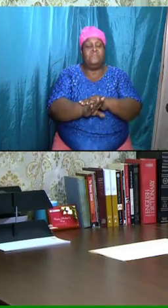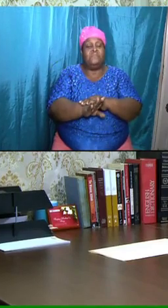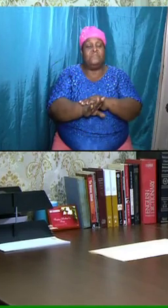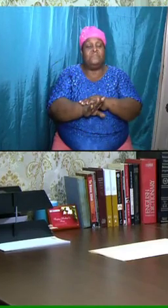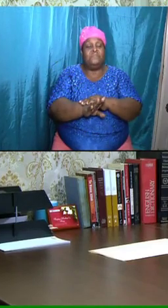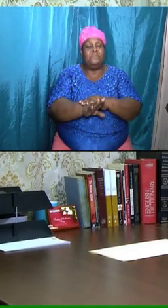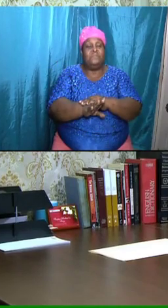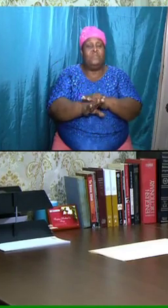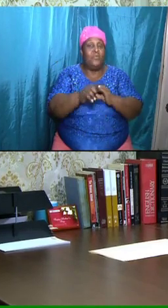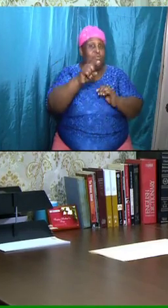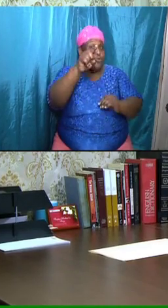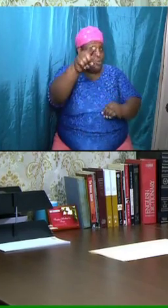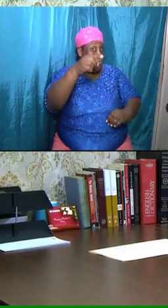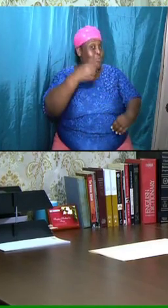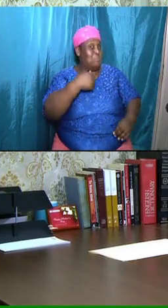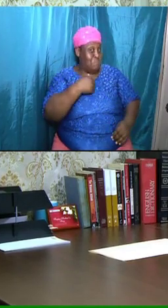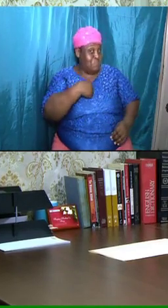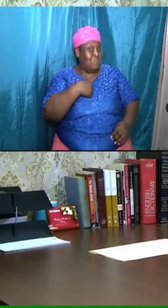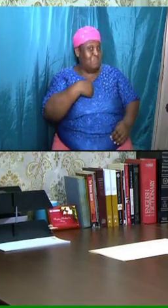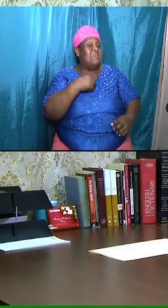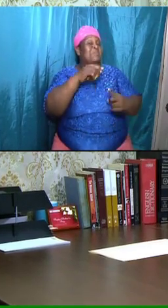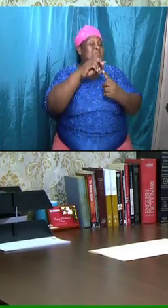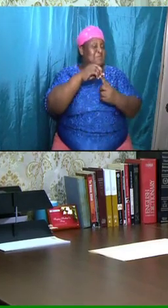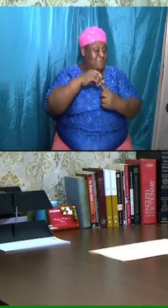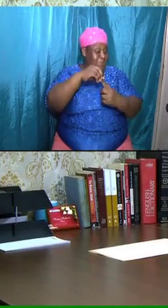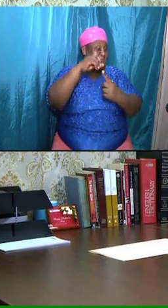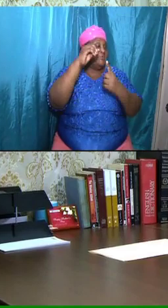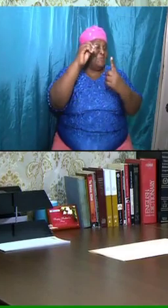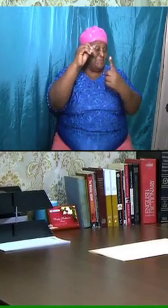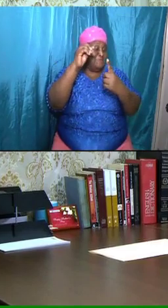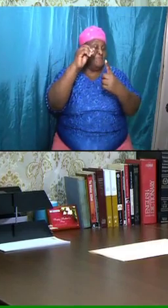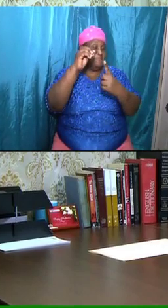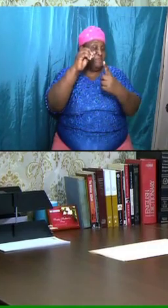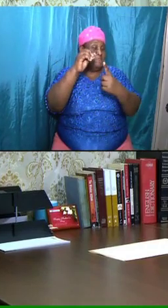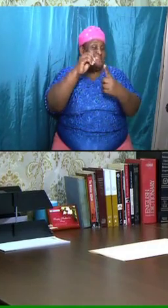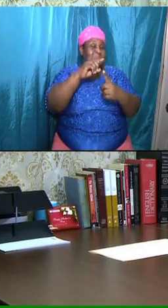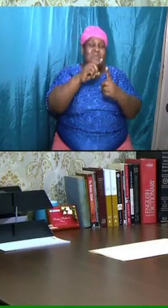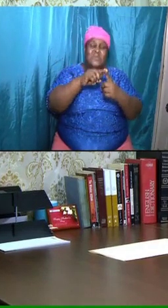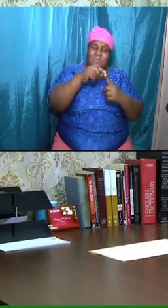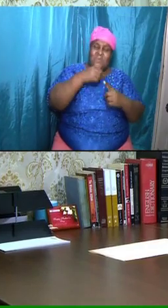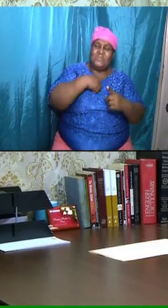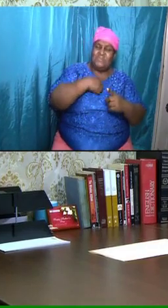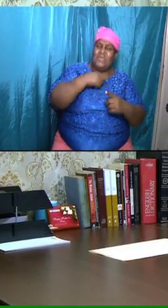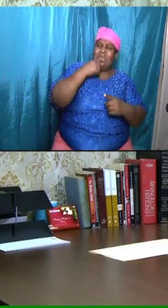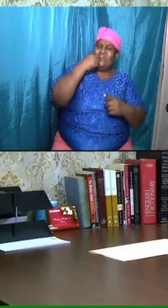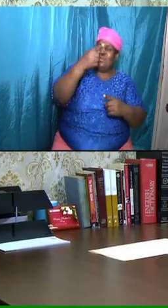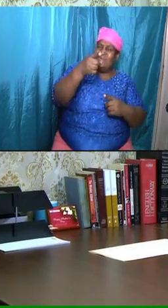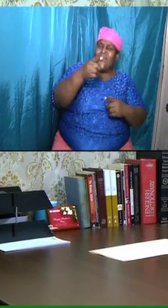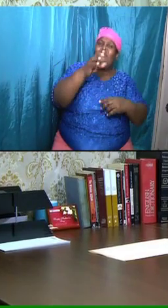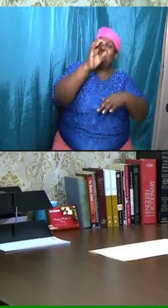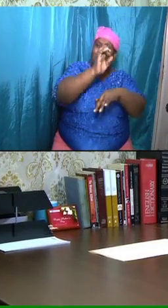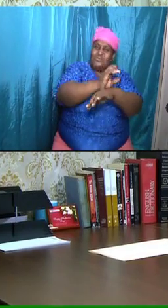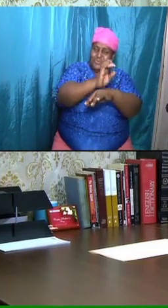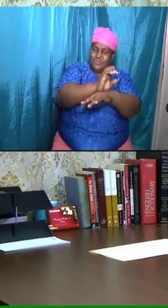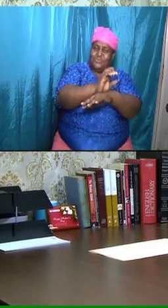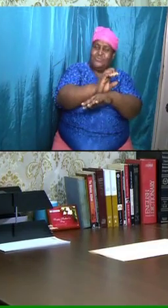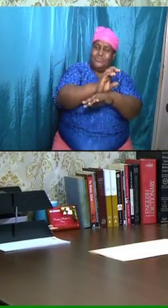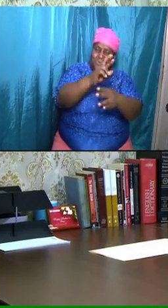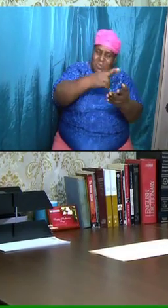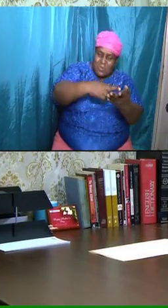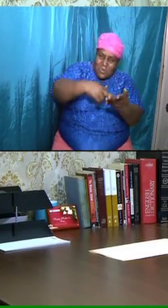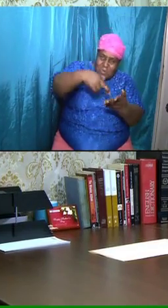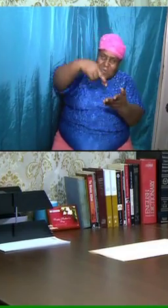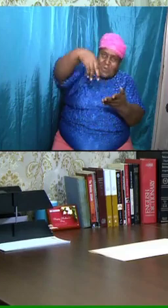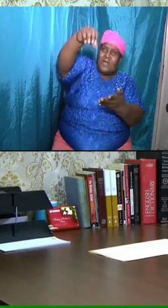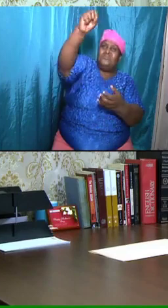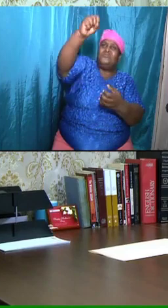You and I are special. So when we tell you that the church is going to be taken out of